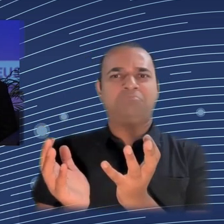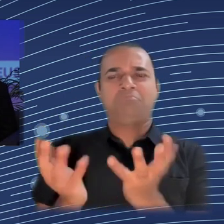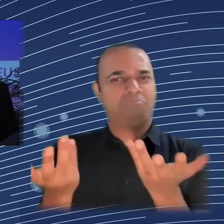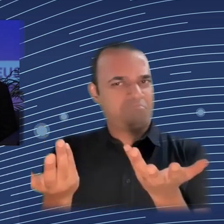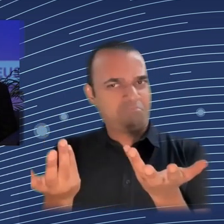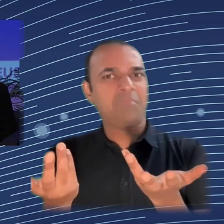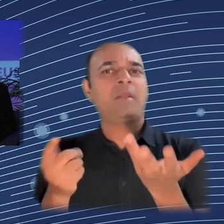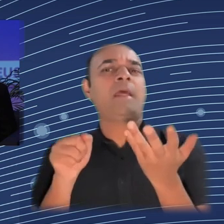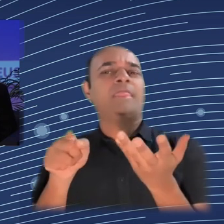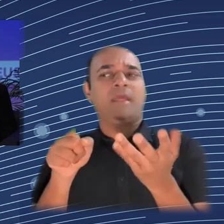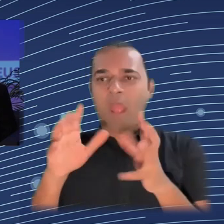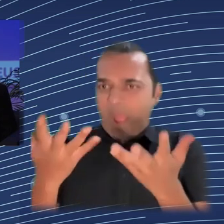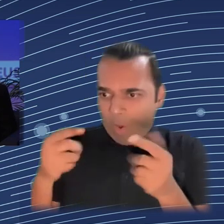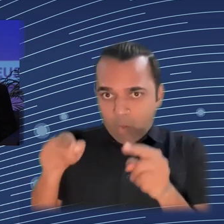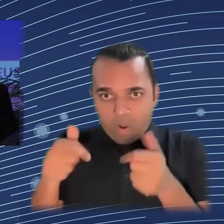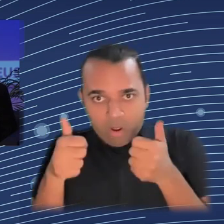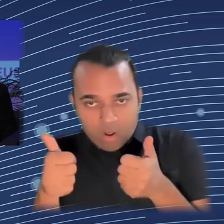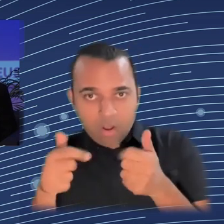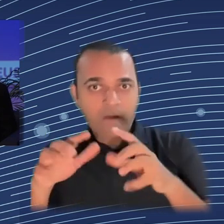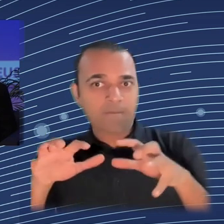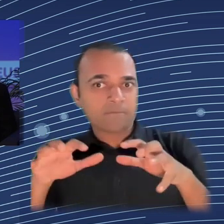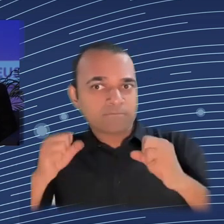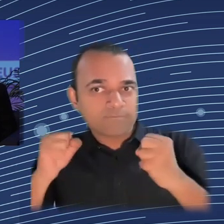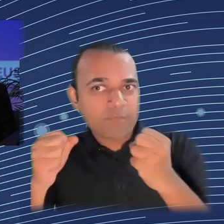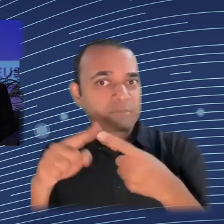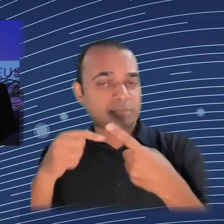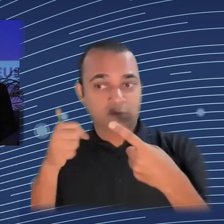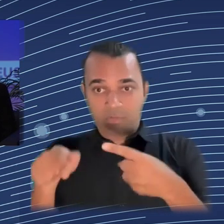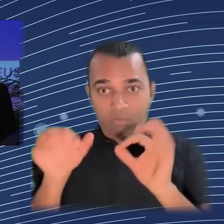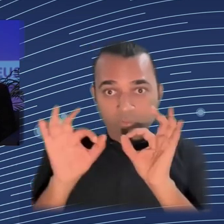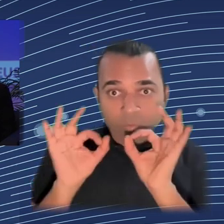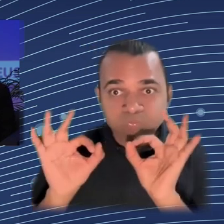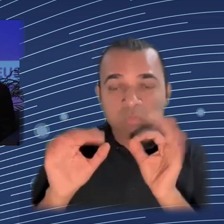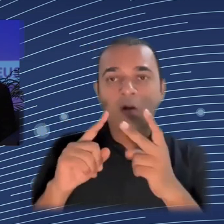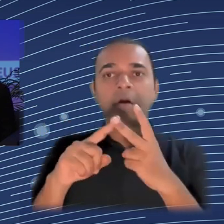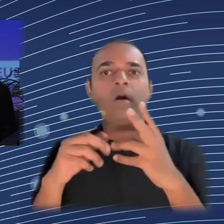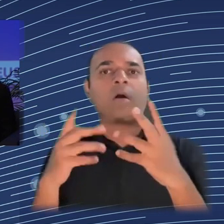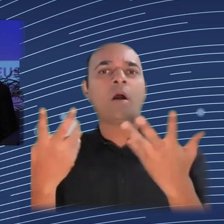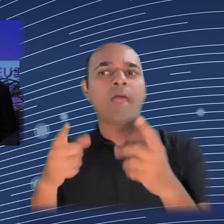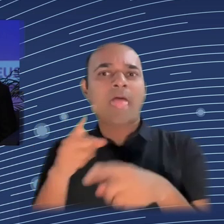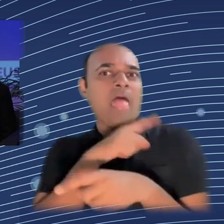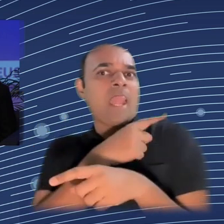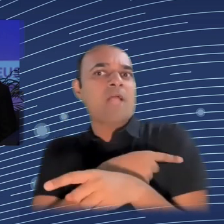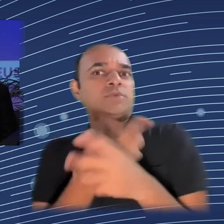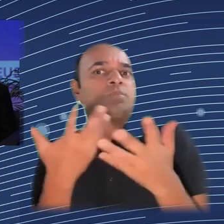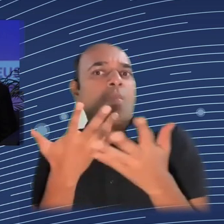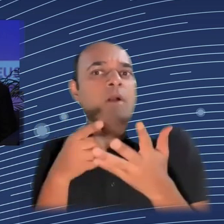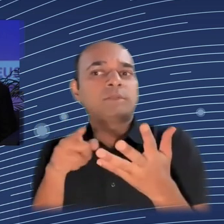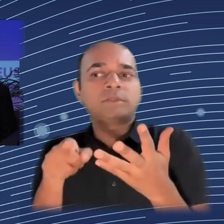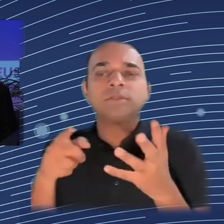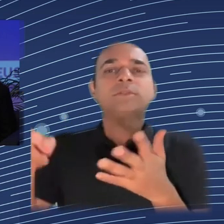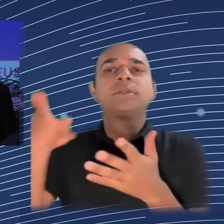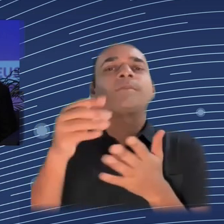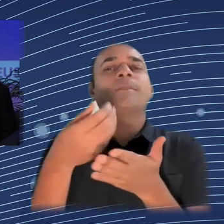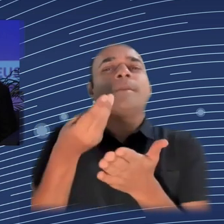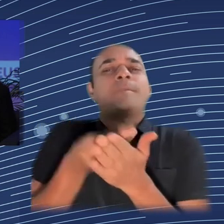as well about AI systems. Even more, if we think about AI like medicine, imagine